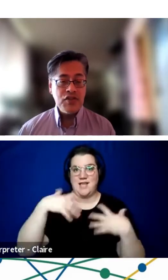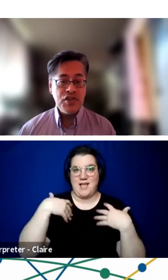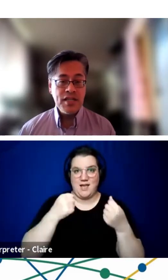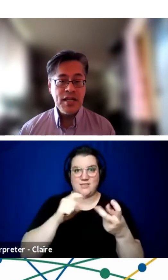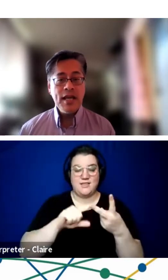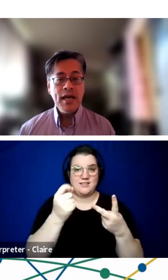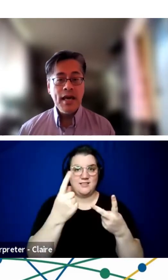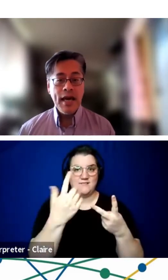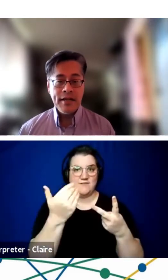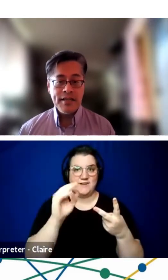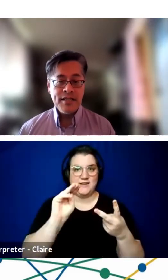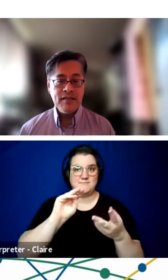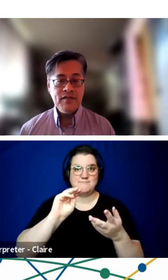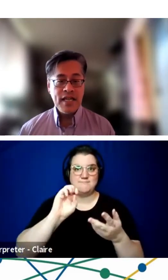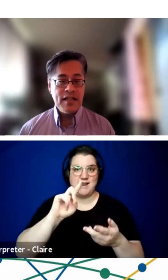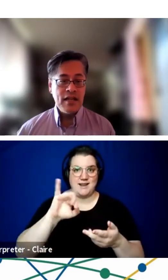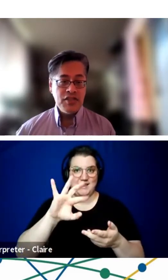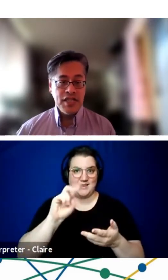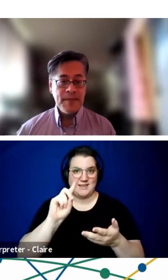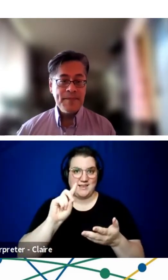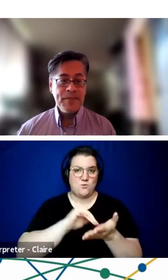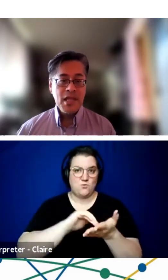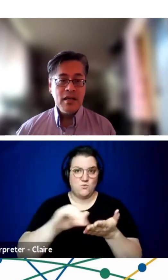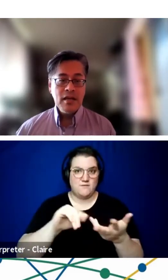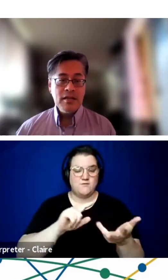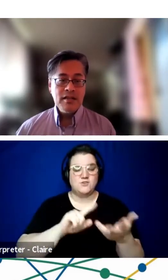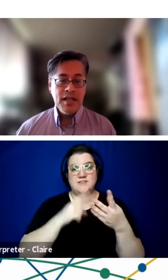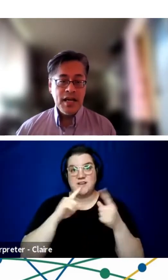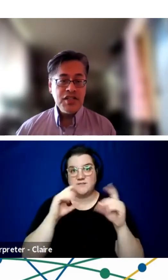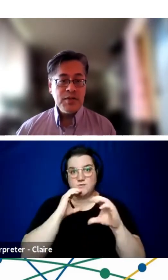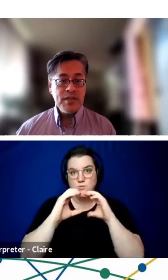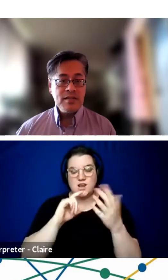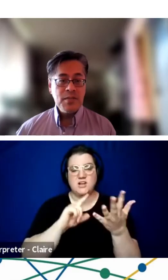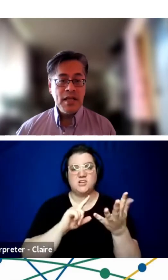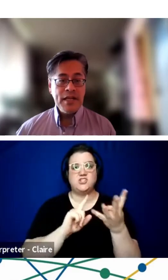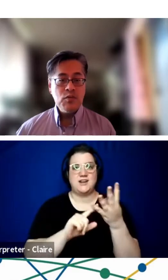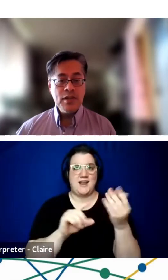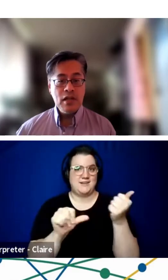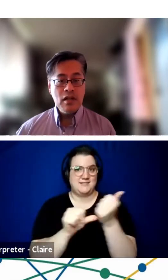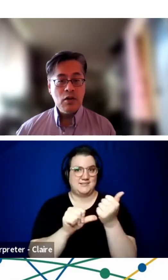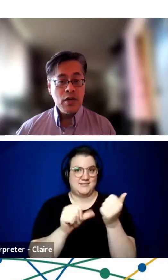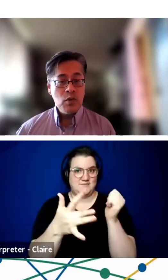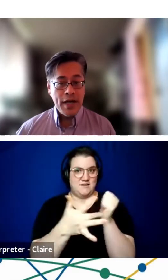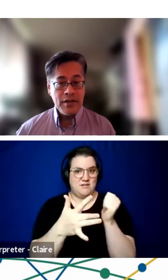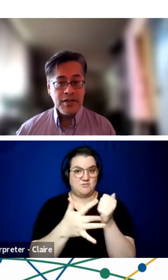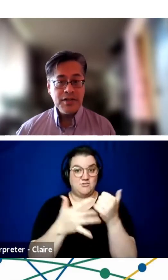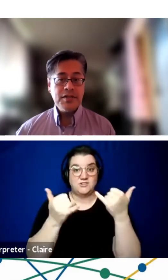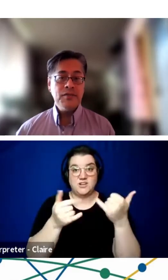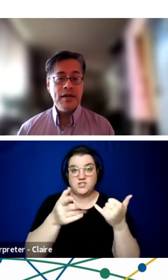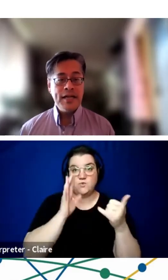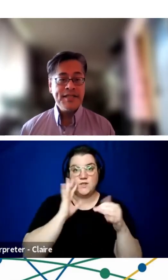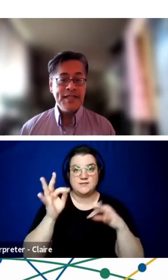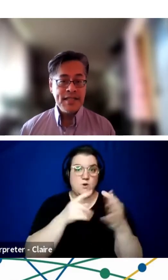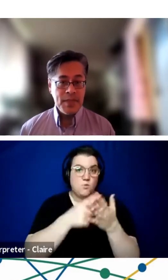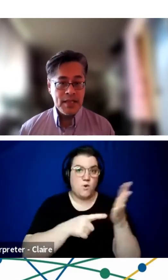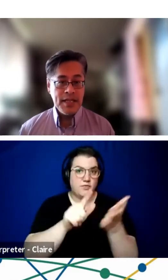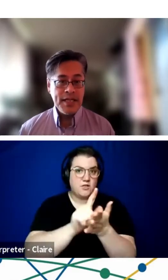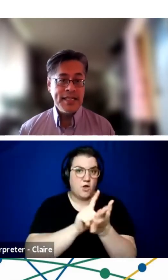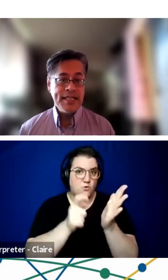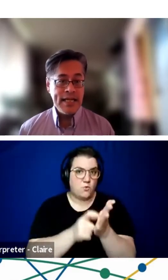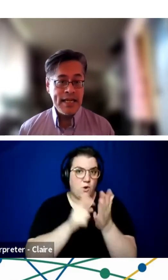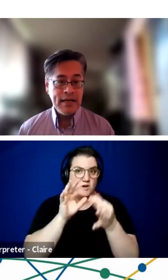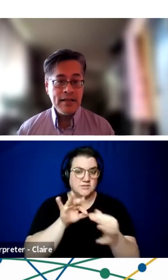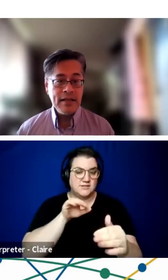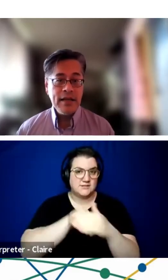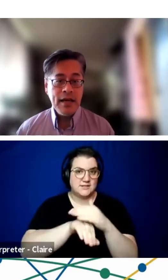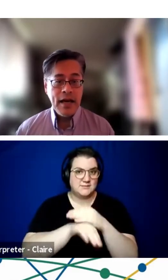communication, and assistive technology. Today, she will explain what the law requires around accessibility